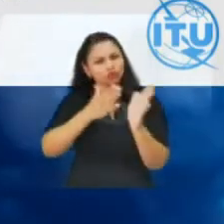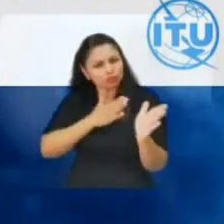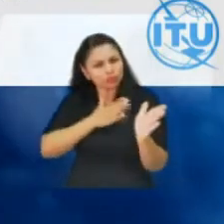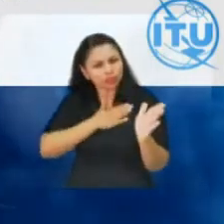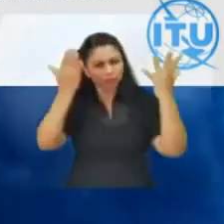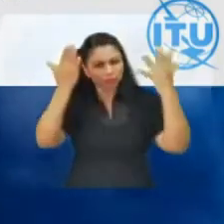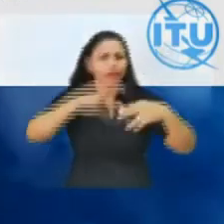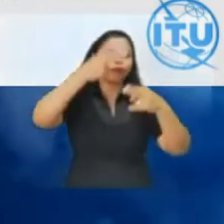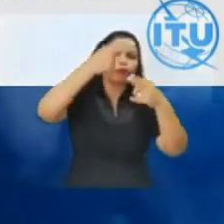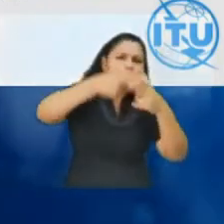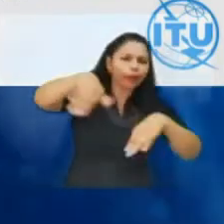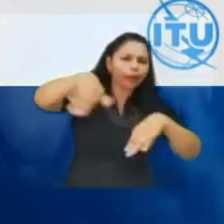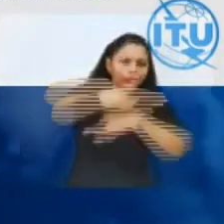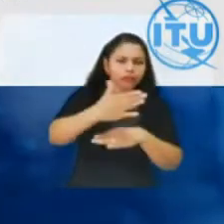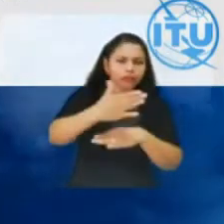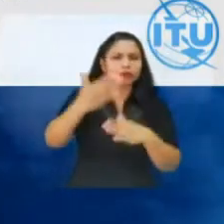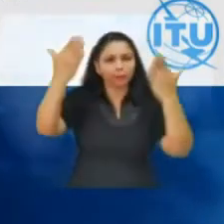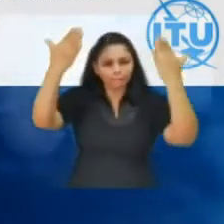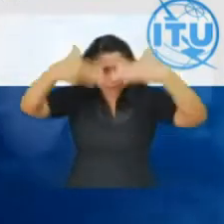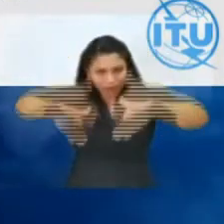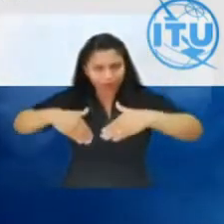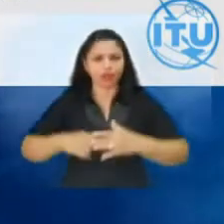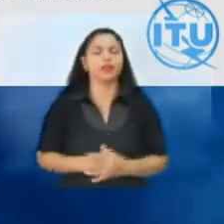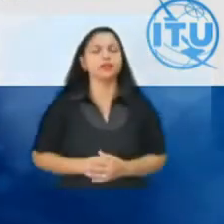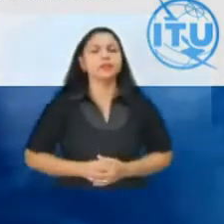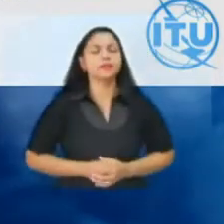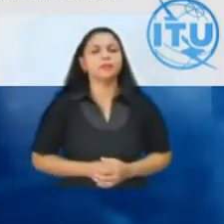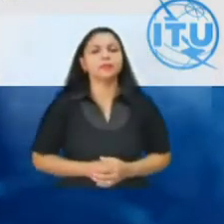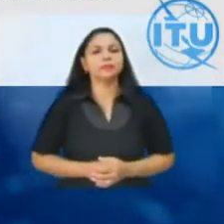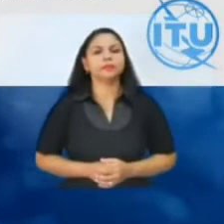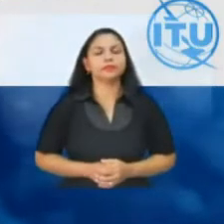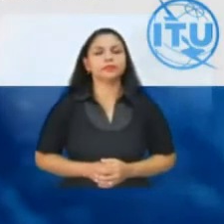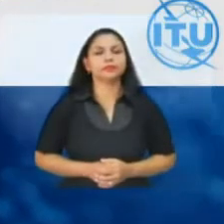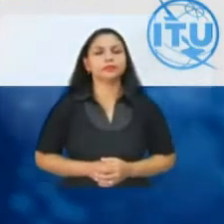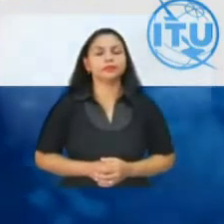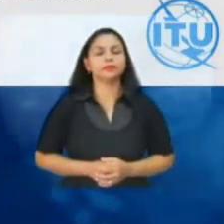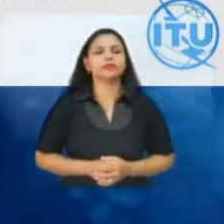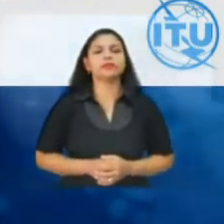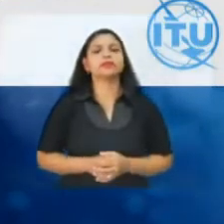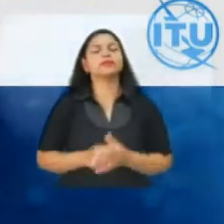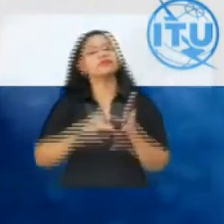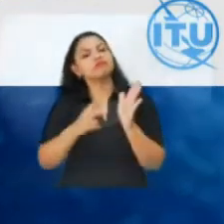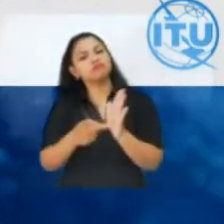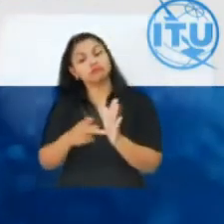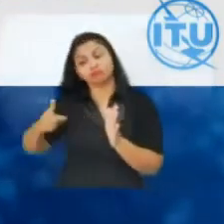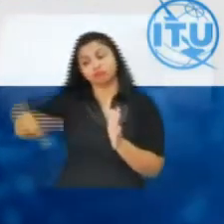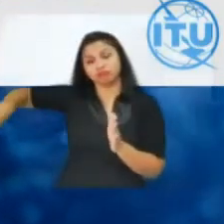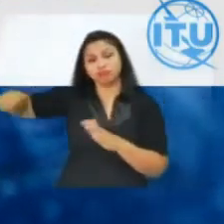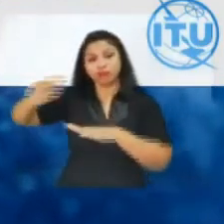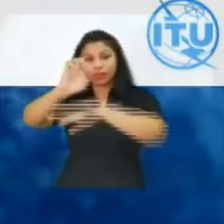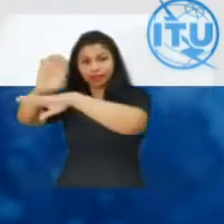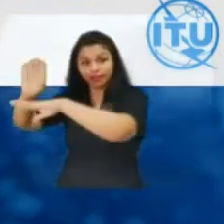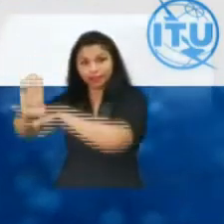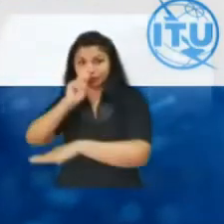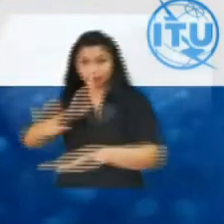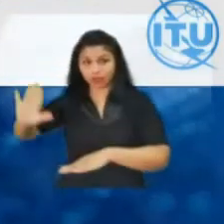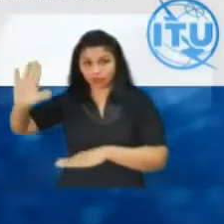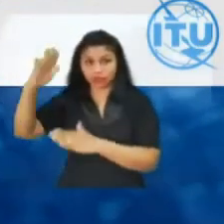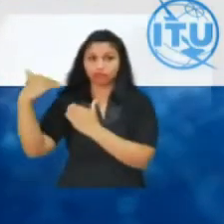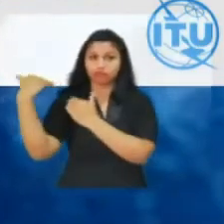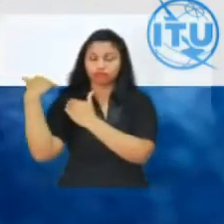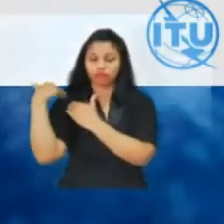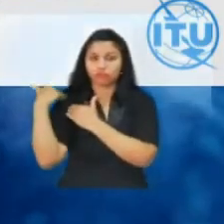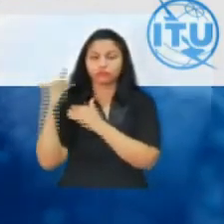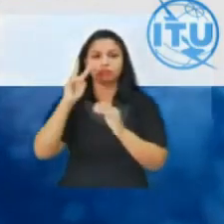requirements that are less dismissive. It actually corresponds to the national authorities to define the